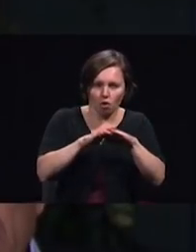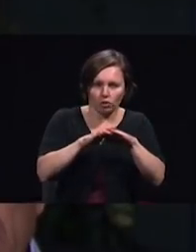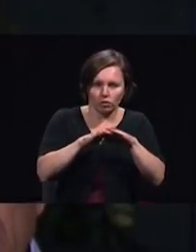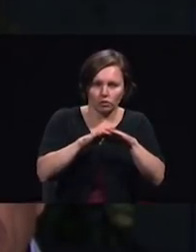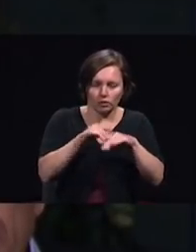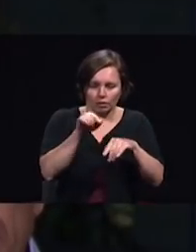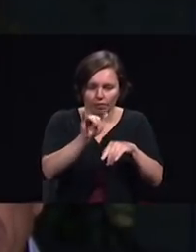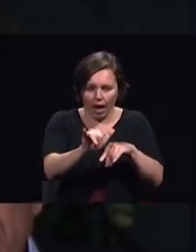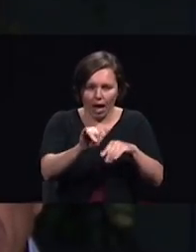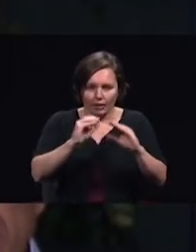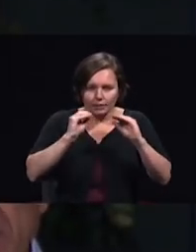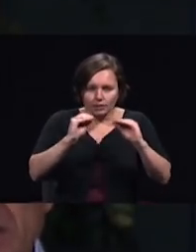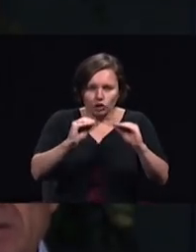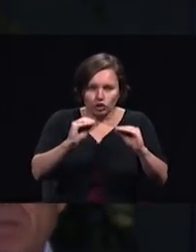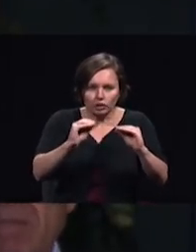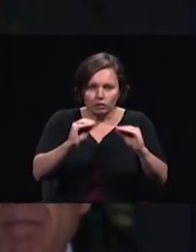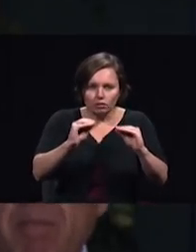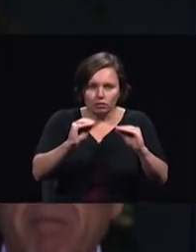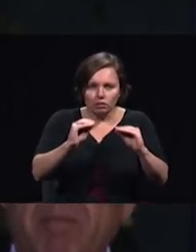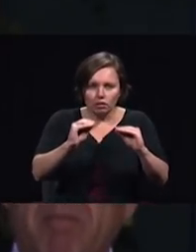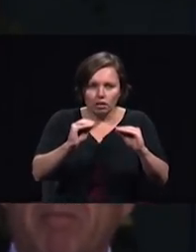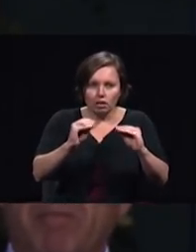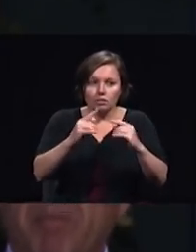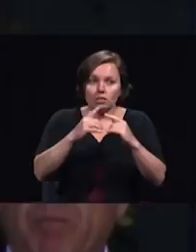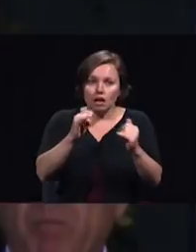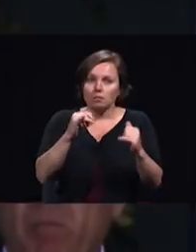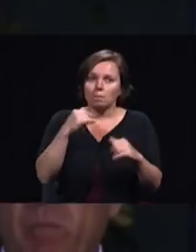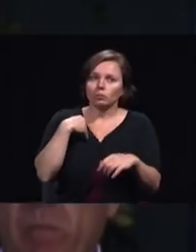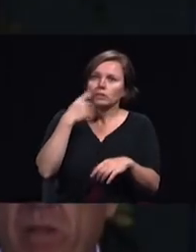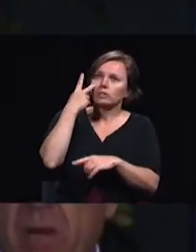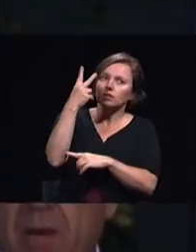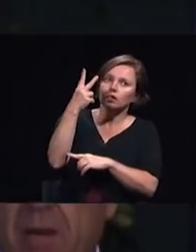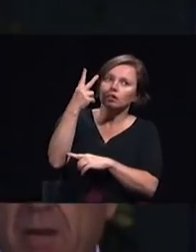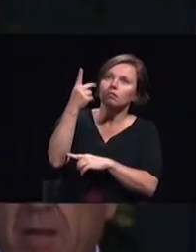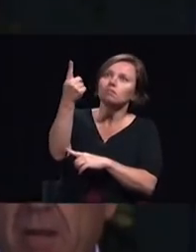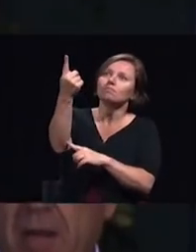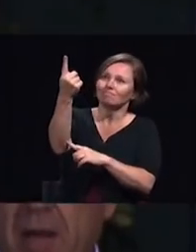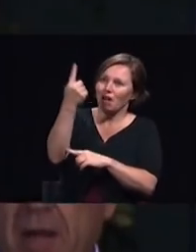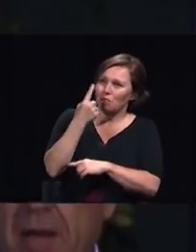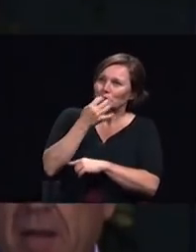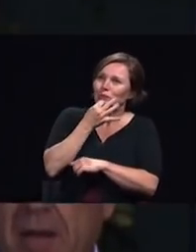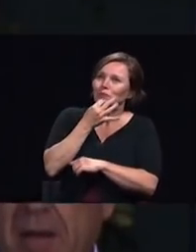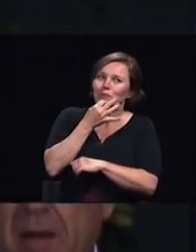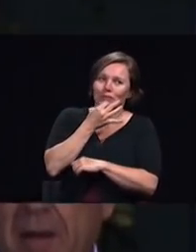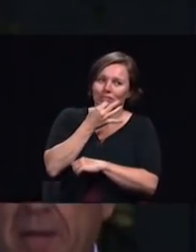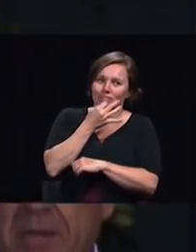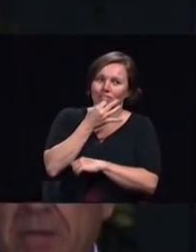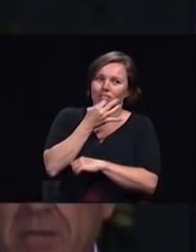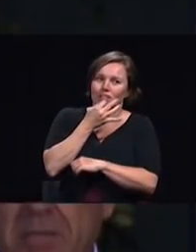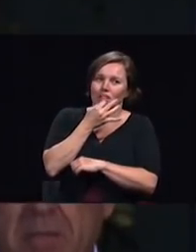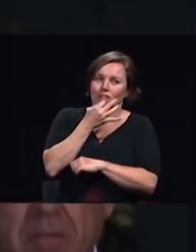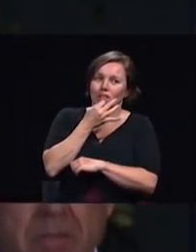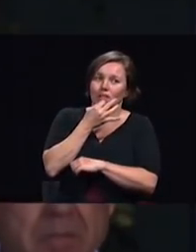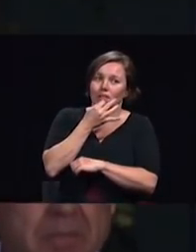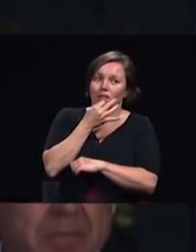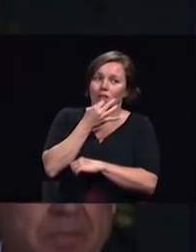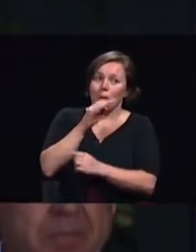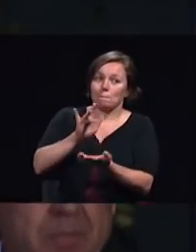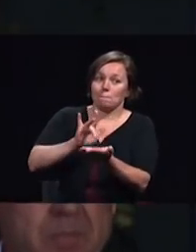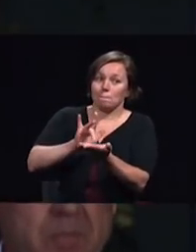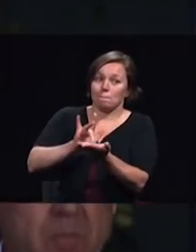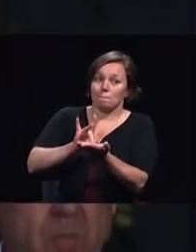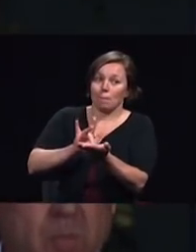Lord appearing so let's reread medical ministry page 304 I referenced it yesterday